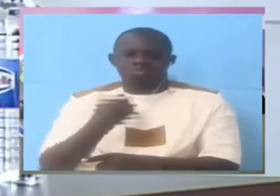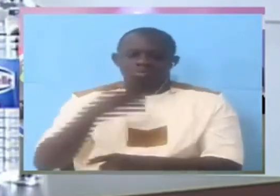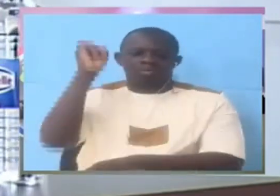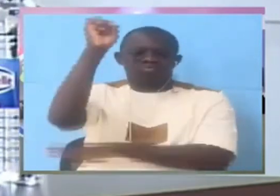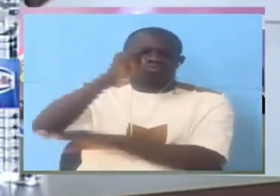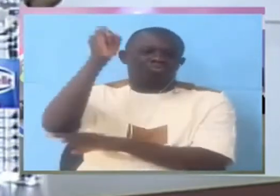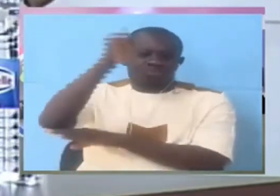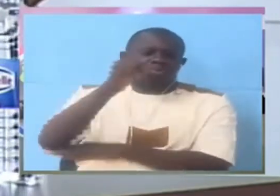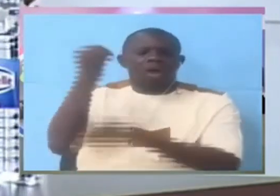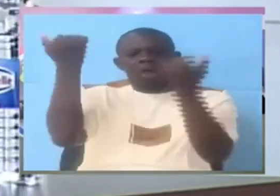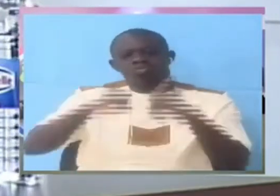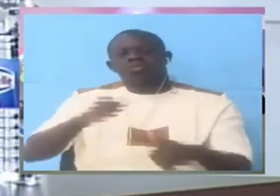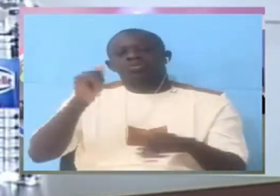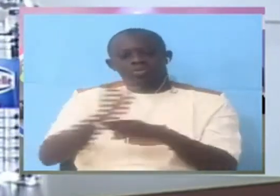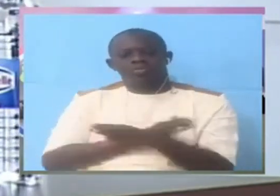quail